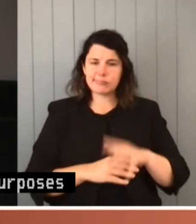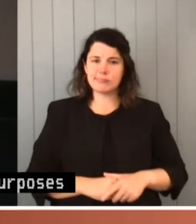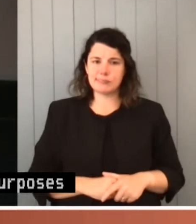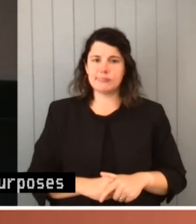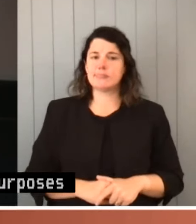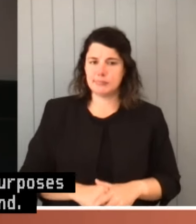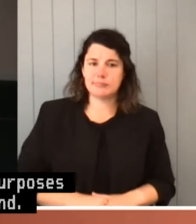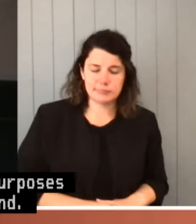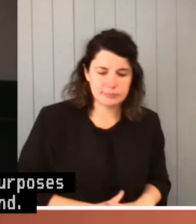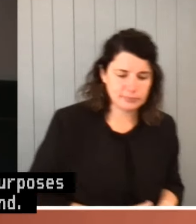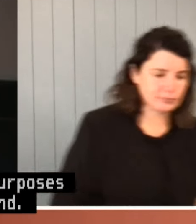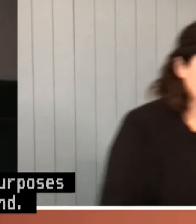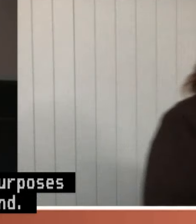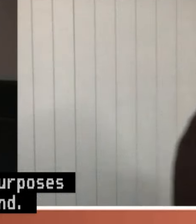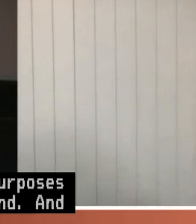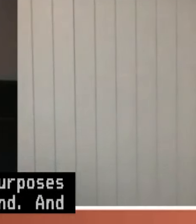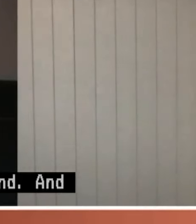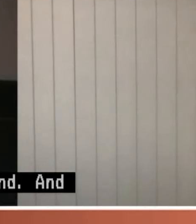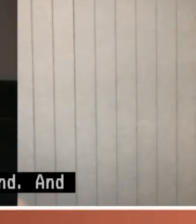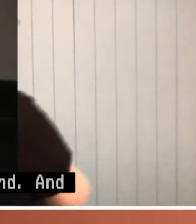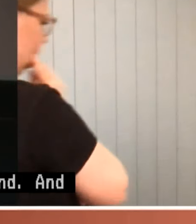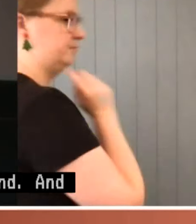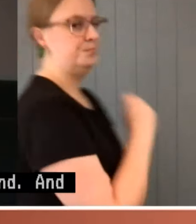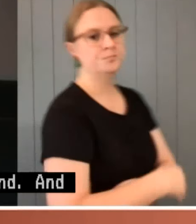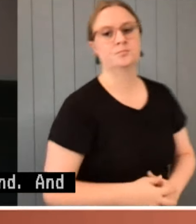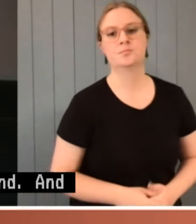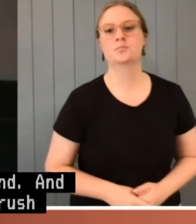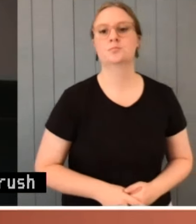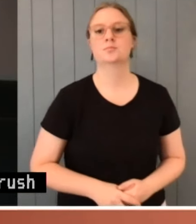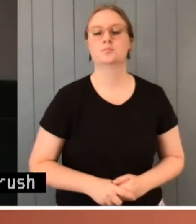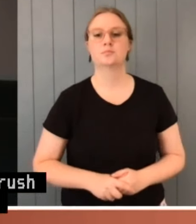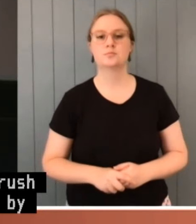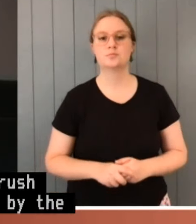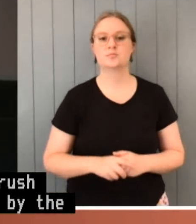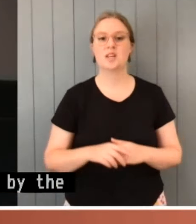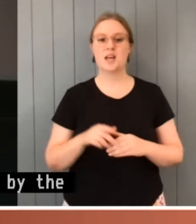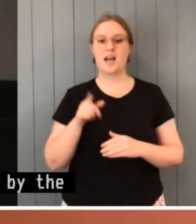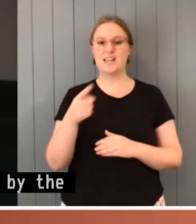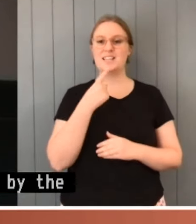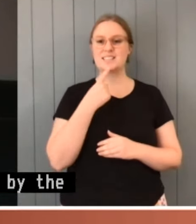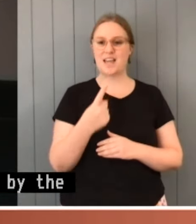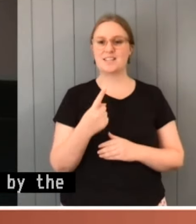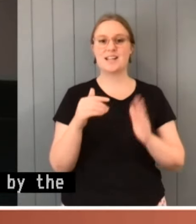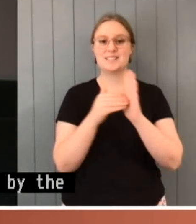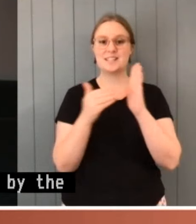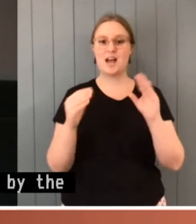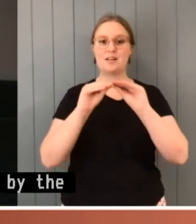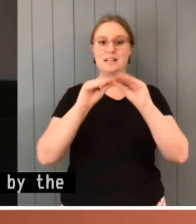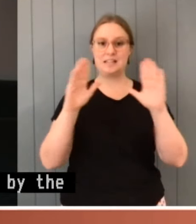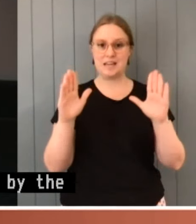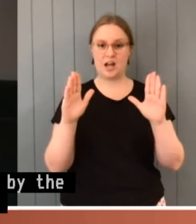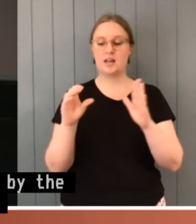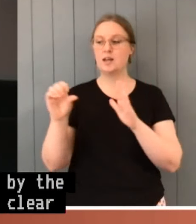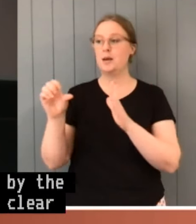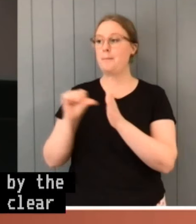brush of appropriations held lawful by the Court, he said it is now clear that control of expenditure must be undertaken by the